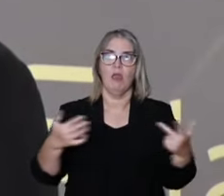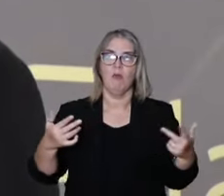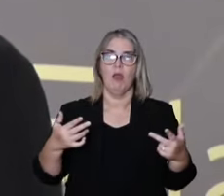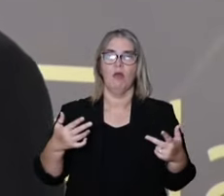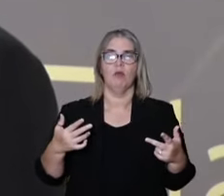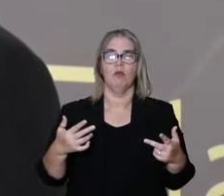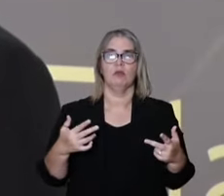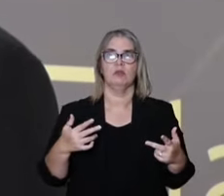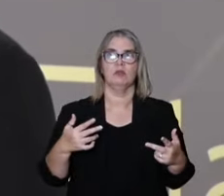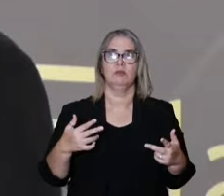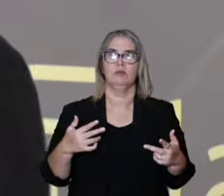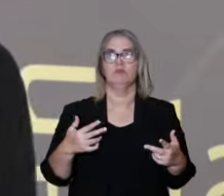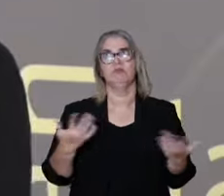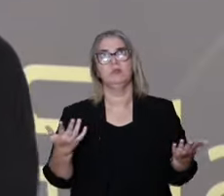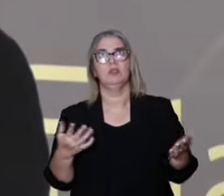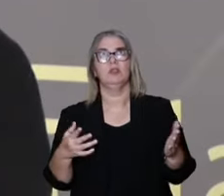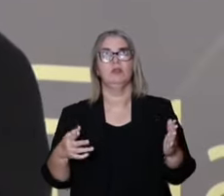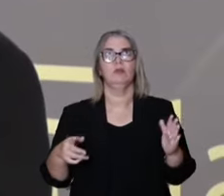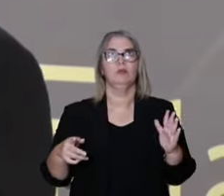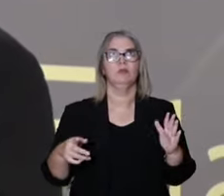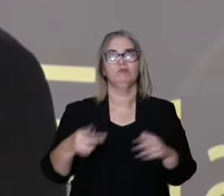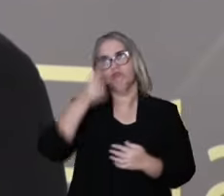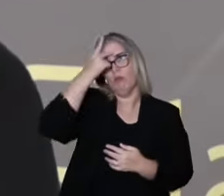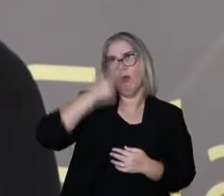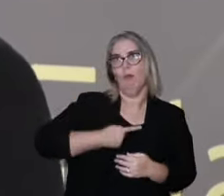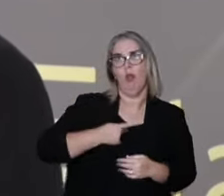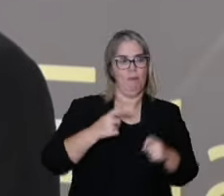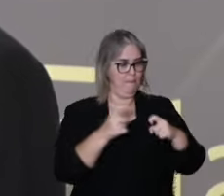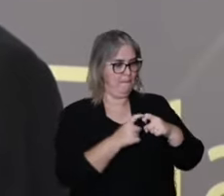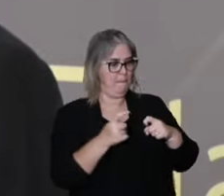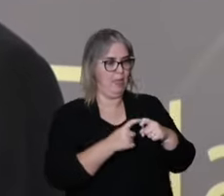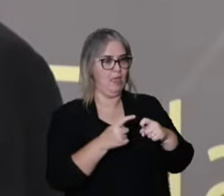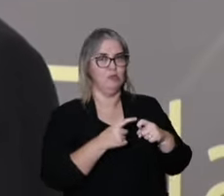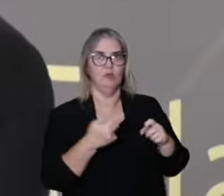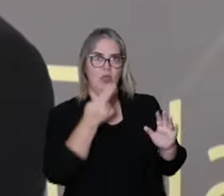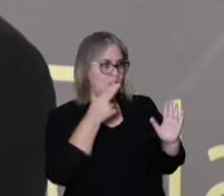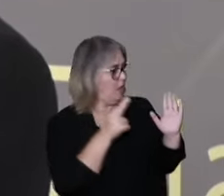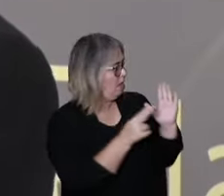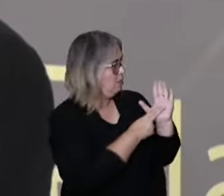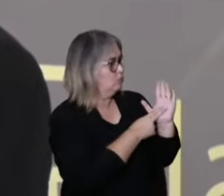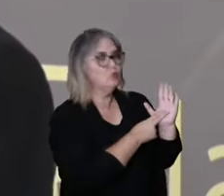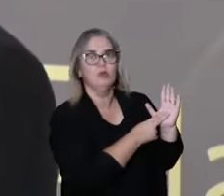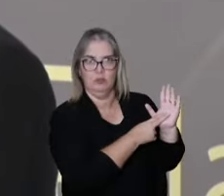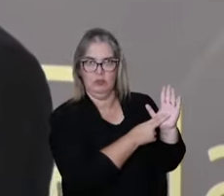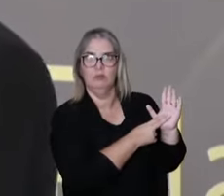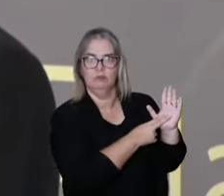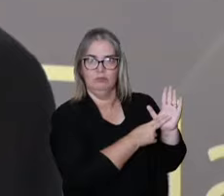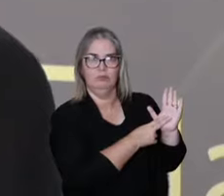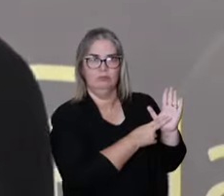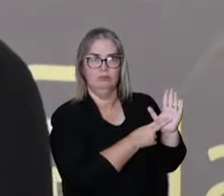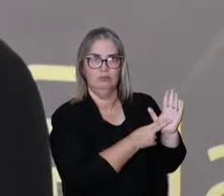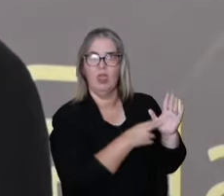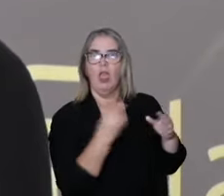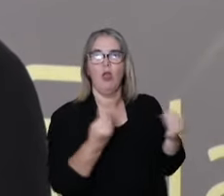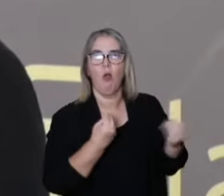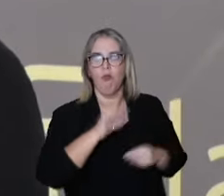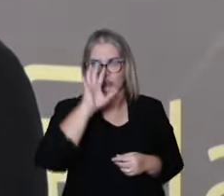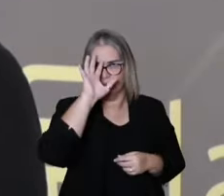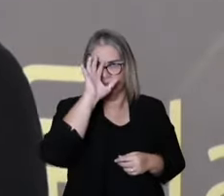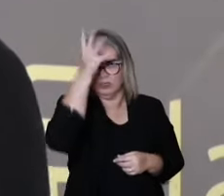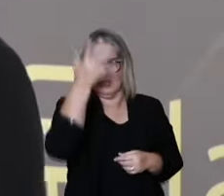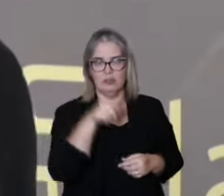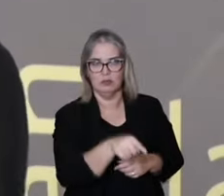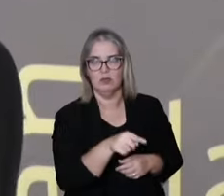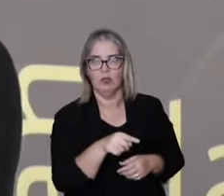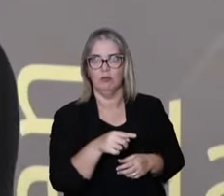So this is a commitment that medicines just take. So they are taking care, so